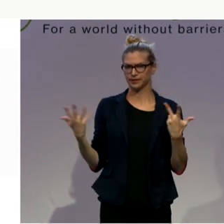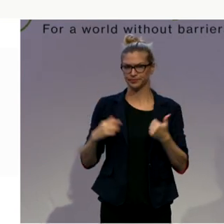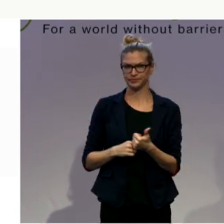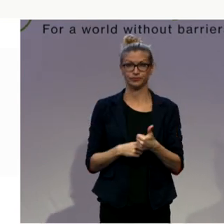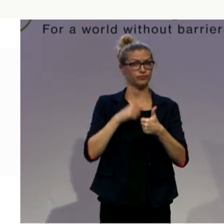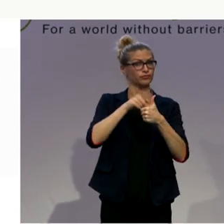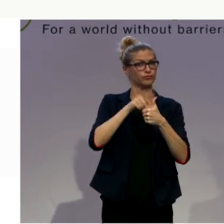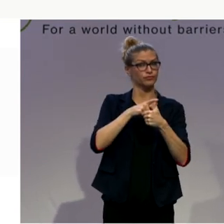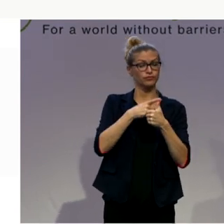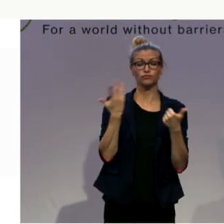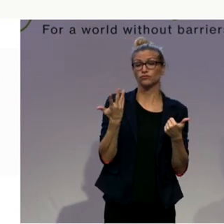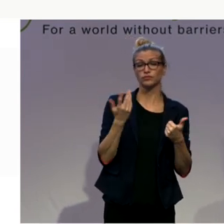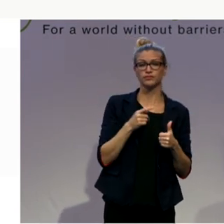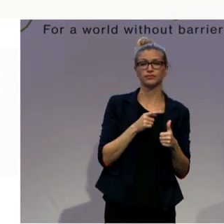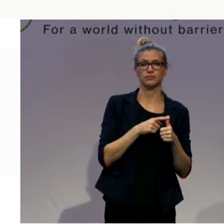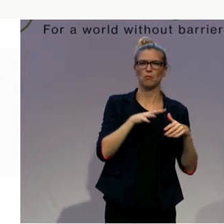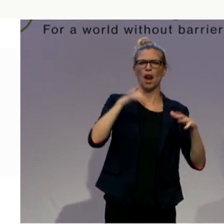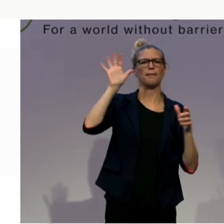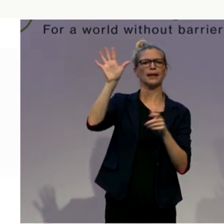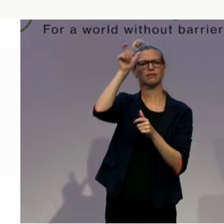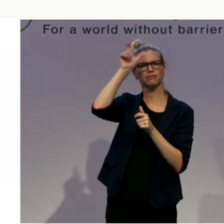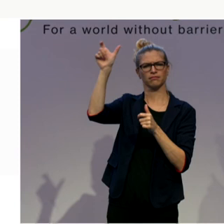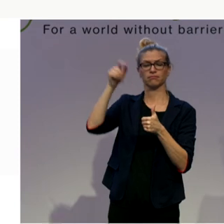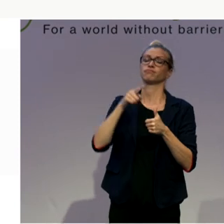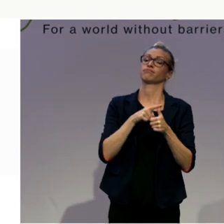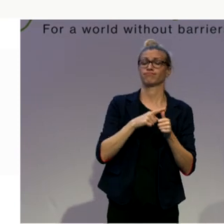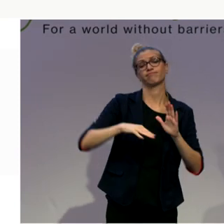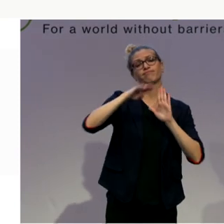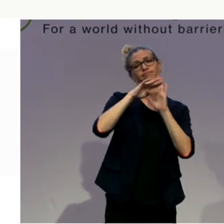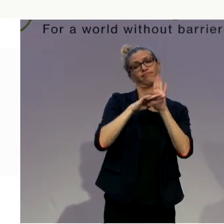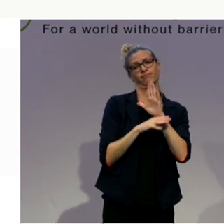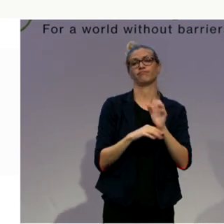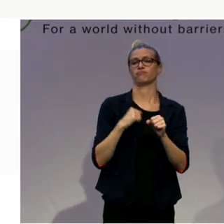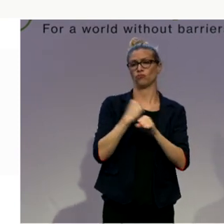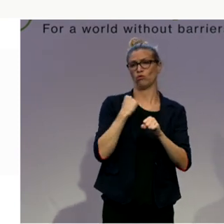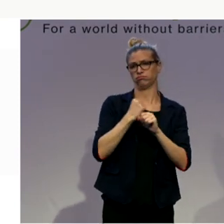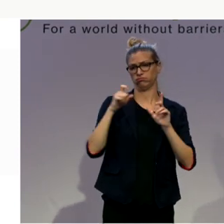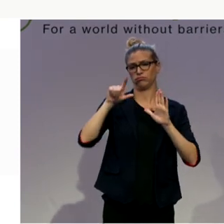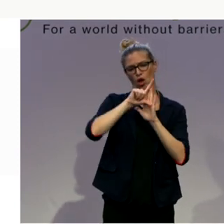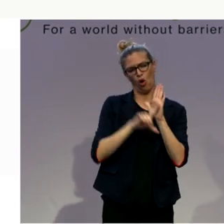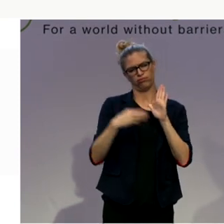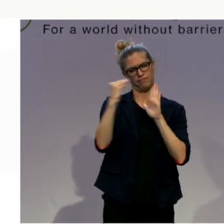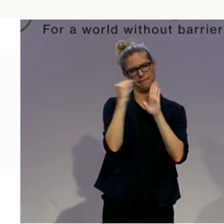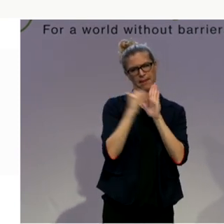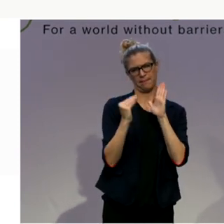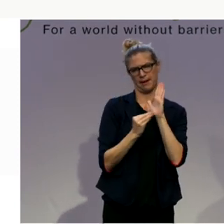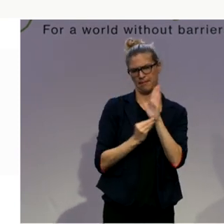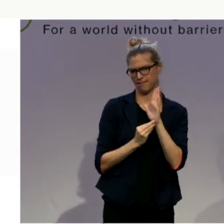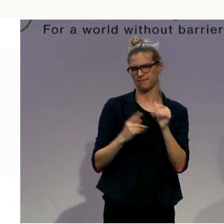role of parliament is to make laws. These laws have implications for people with disabilities,